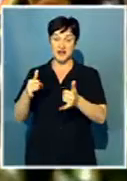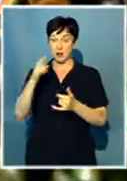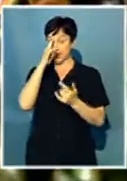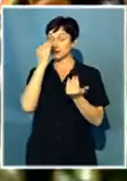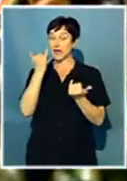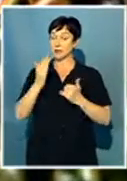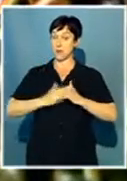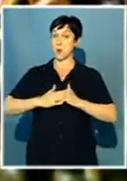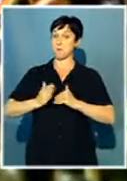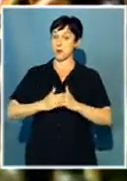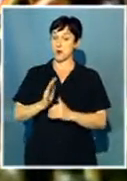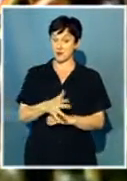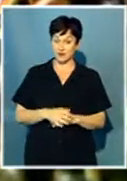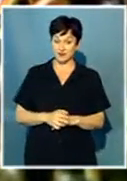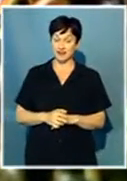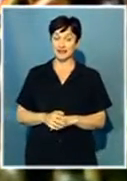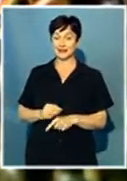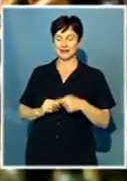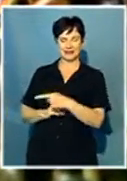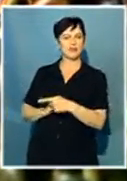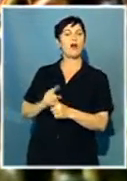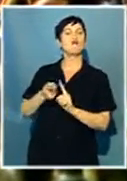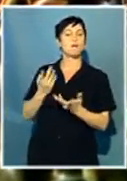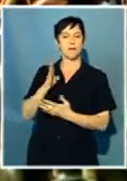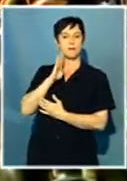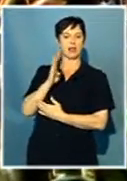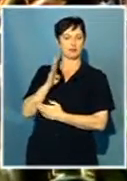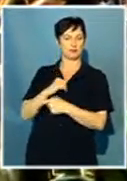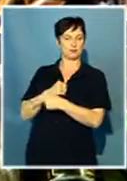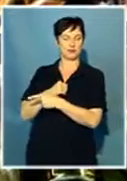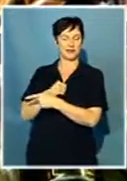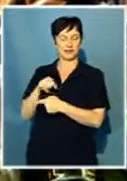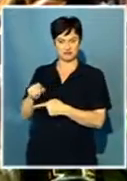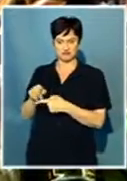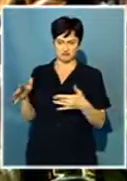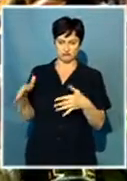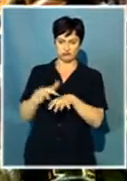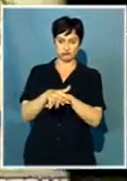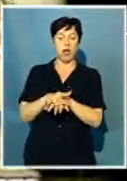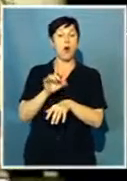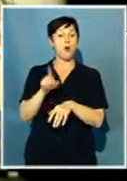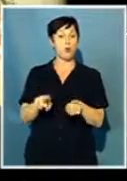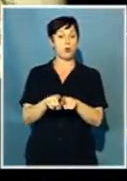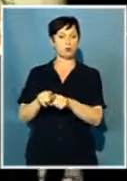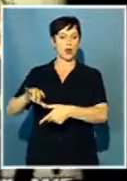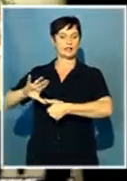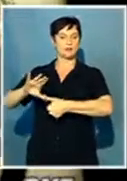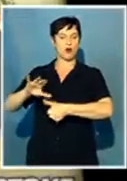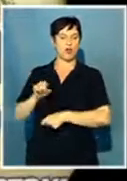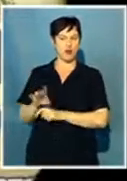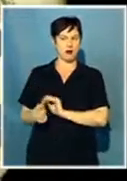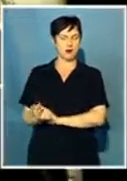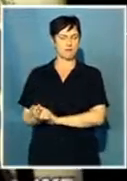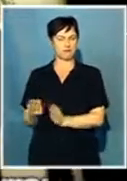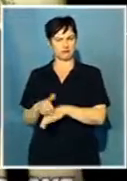to rise. The Belgian-Brazilian multinational beer maker will also consolidate its position in Latin America. But the vote was